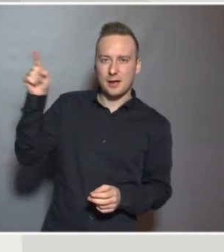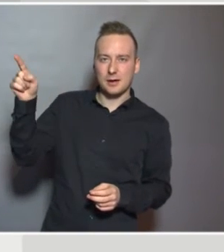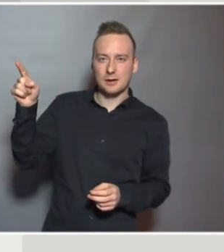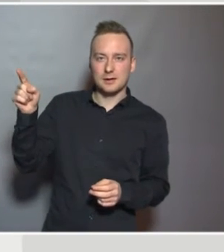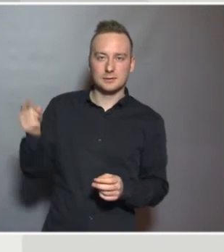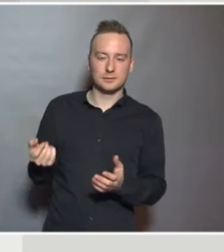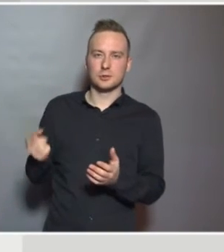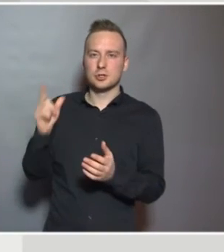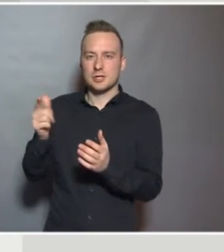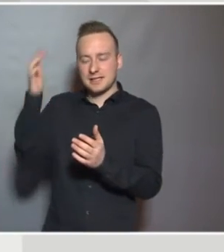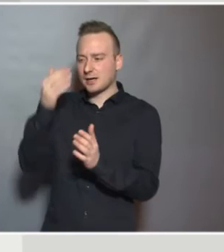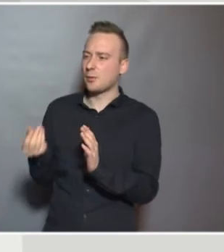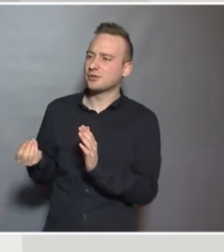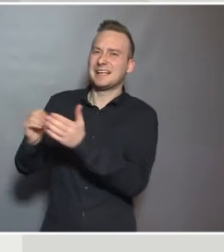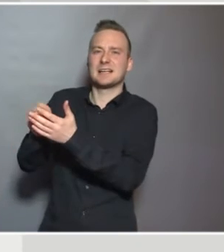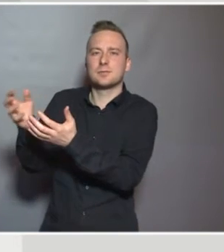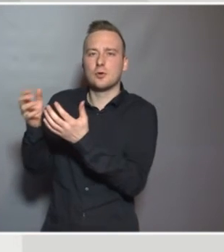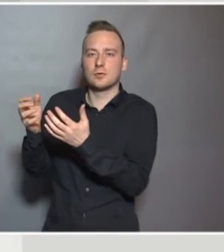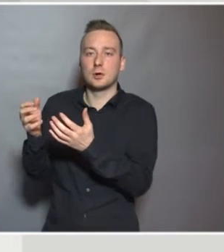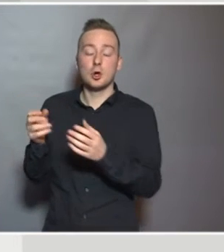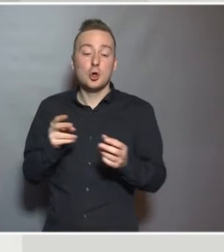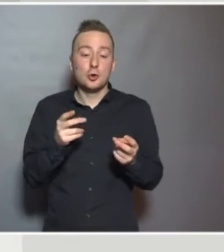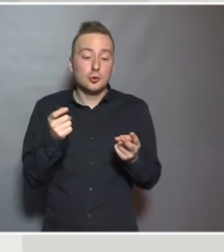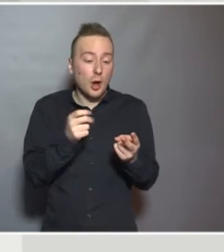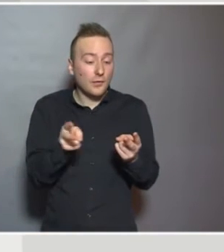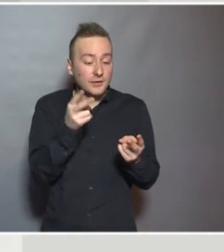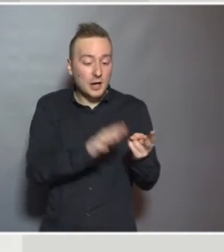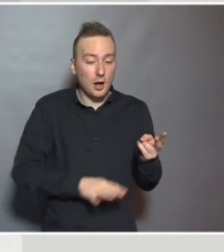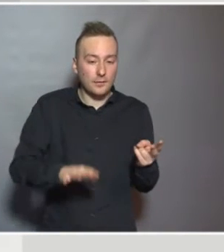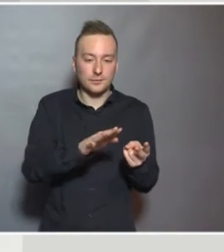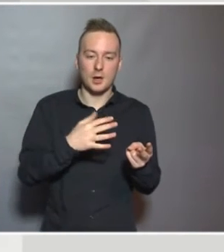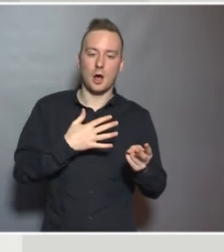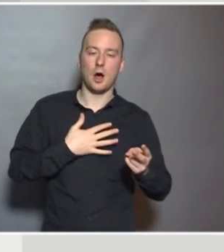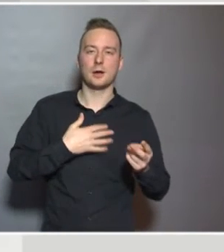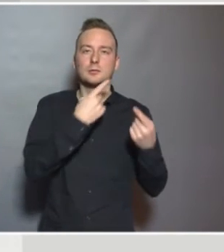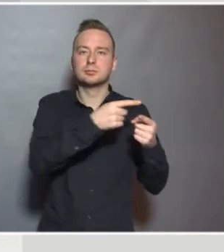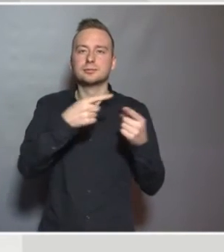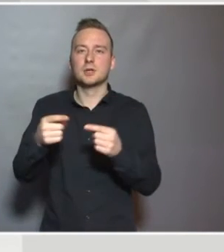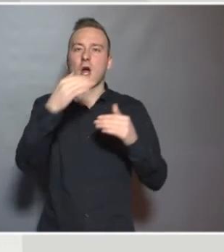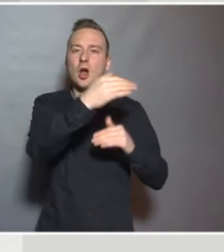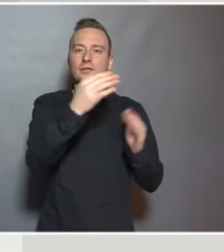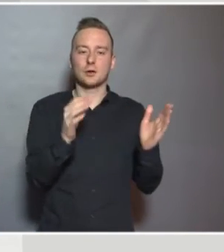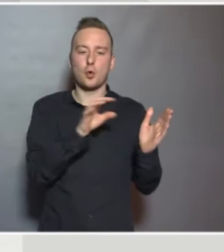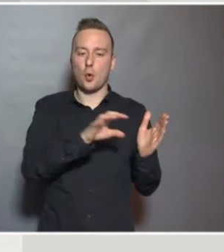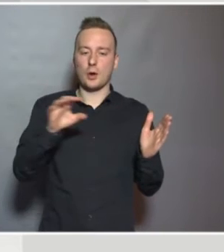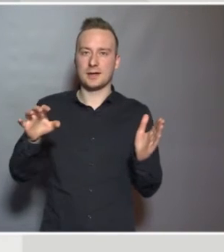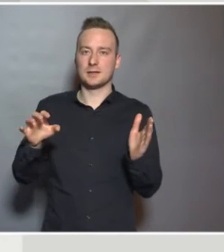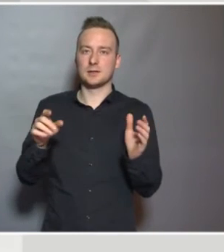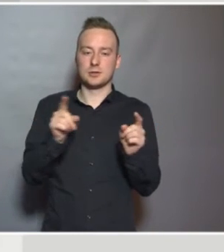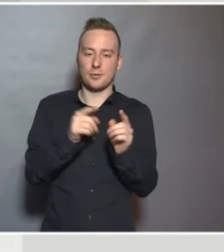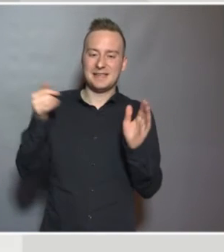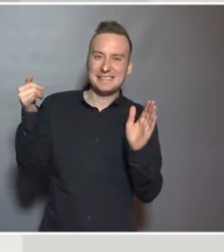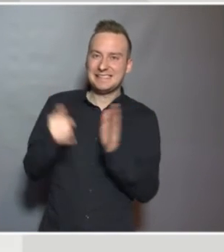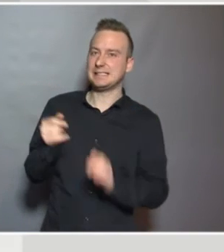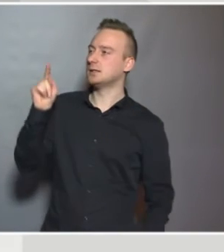needs. Other countries still have different categories of special educational needs within